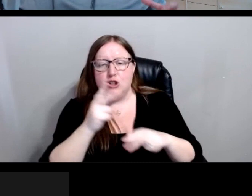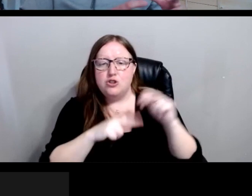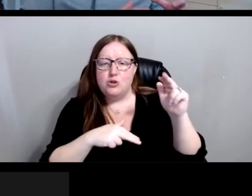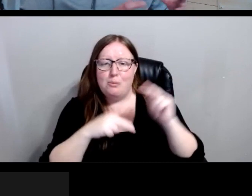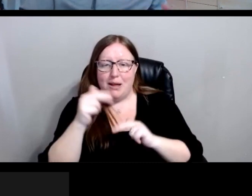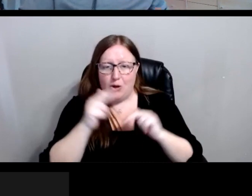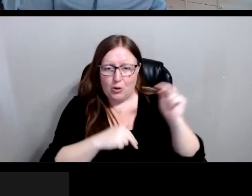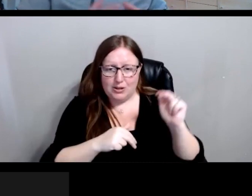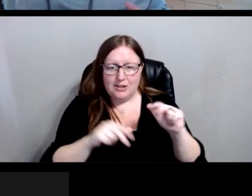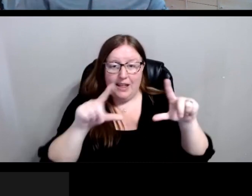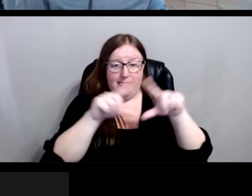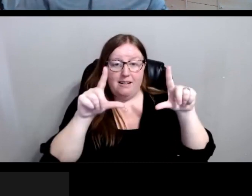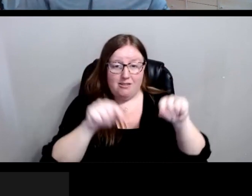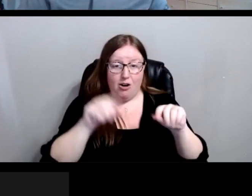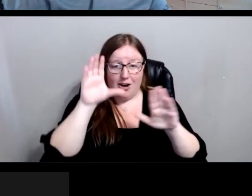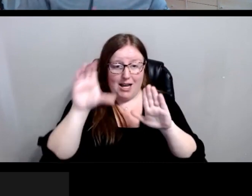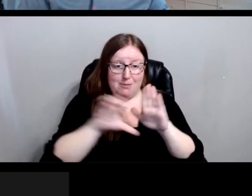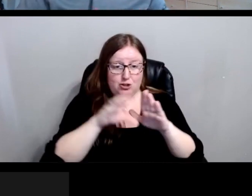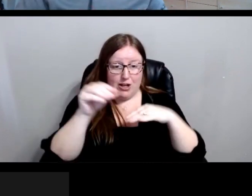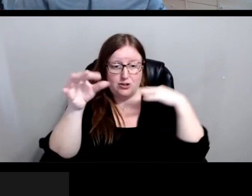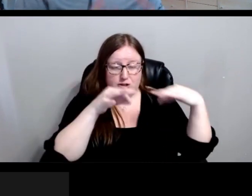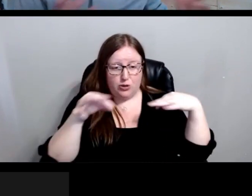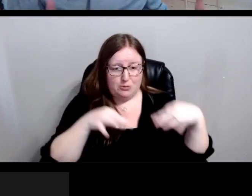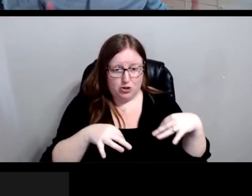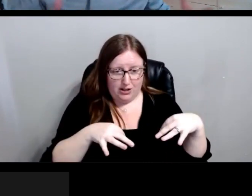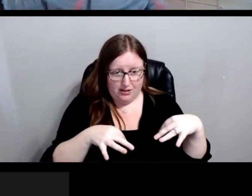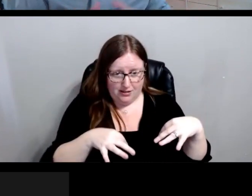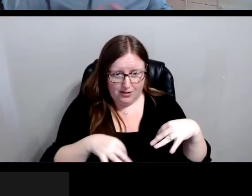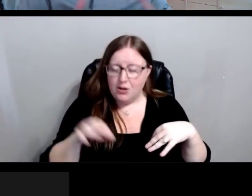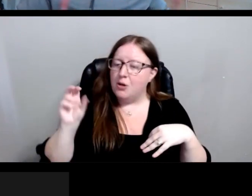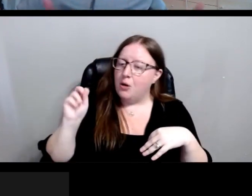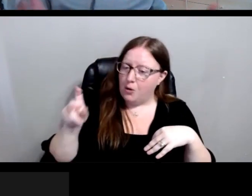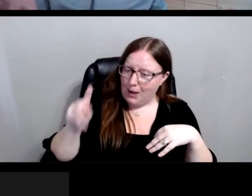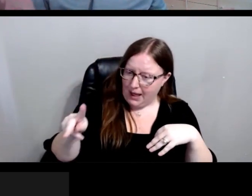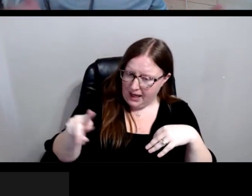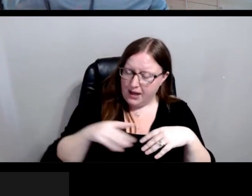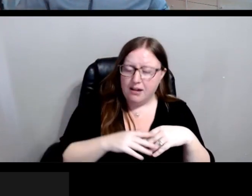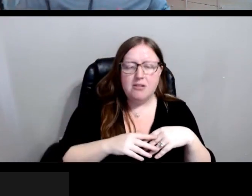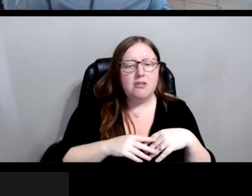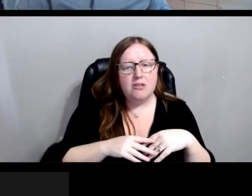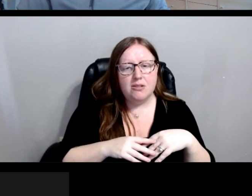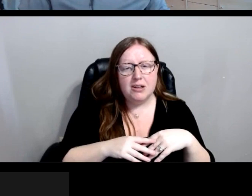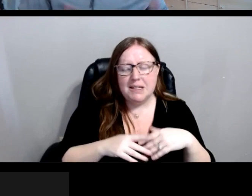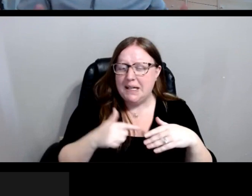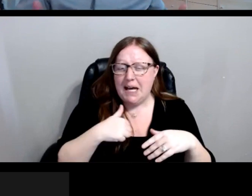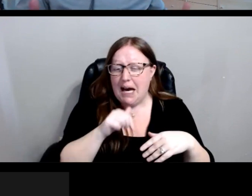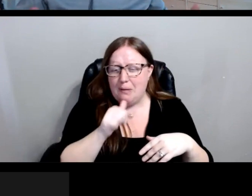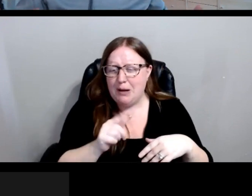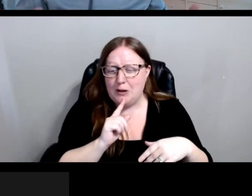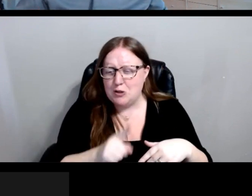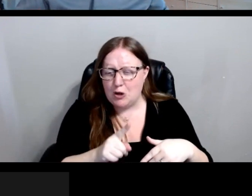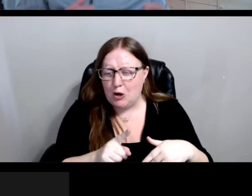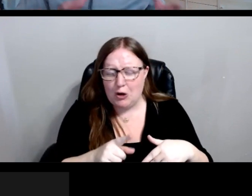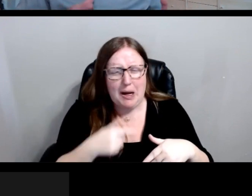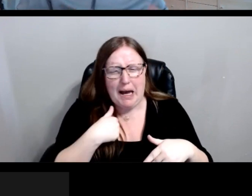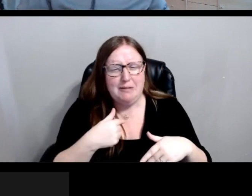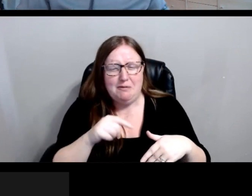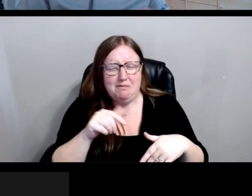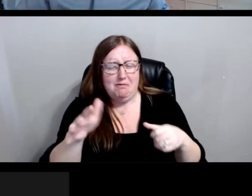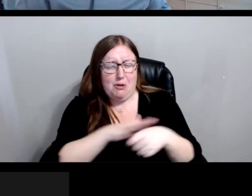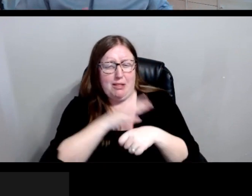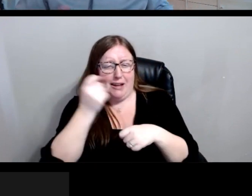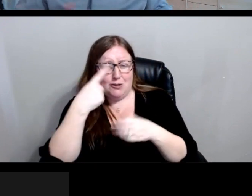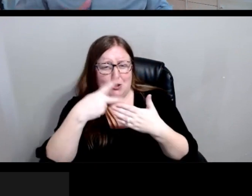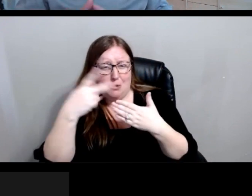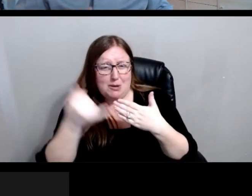the card image and the description. Okay. I'm not sure I'm entirely with the project yet. It seems